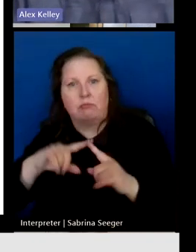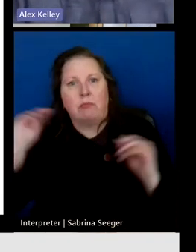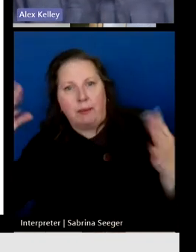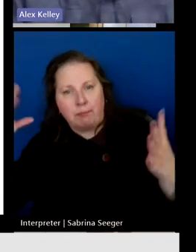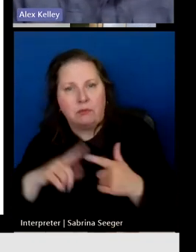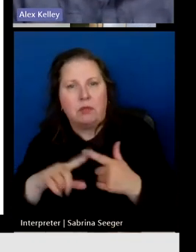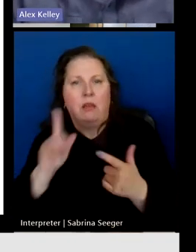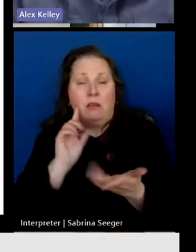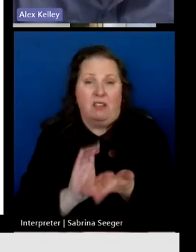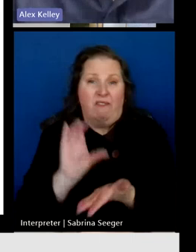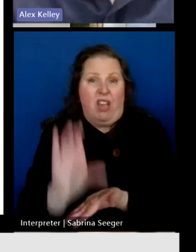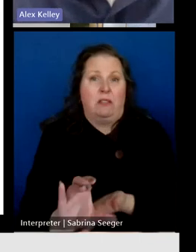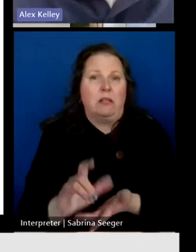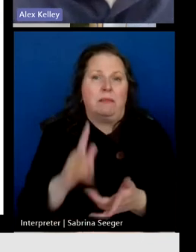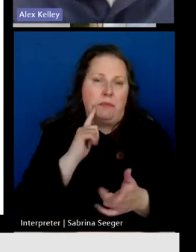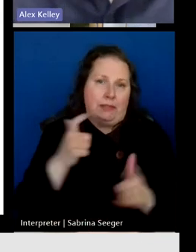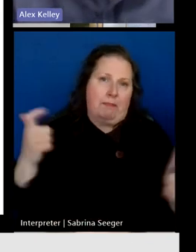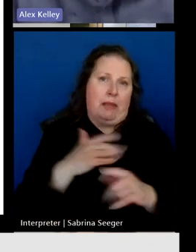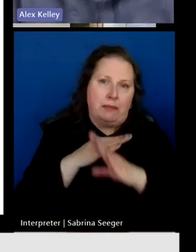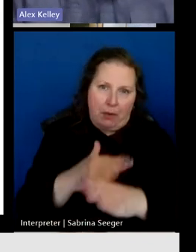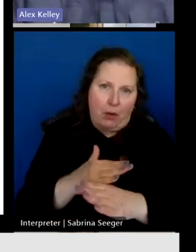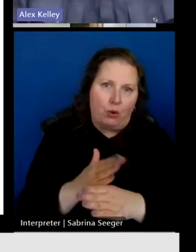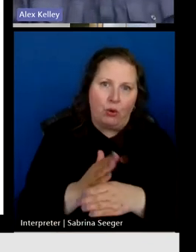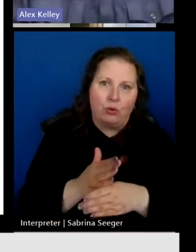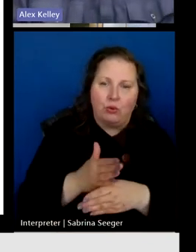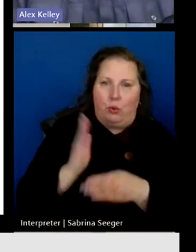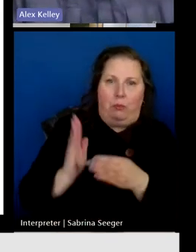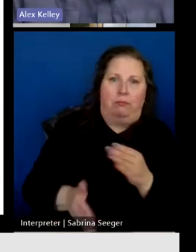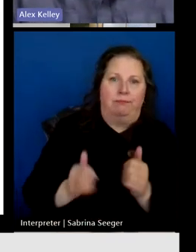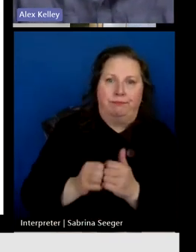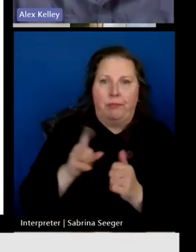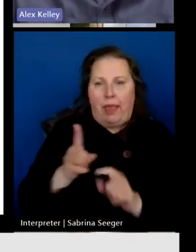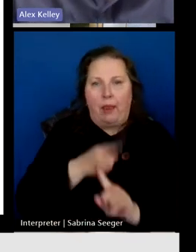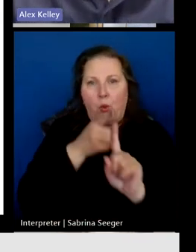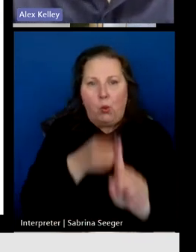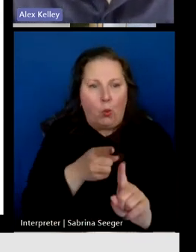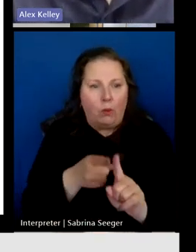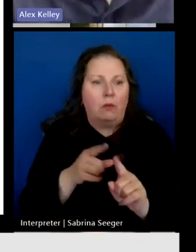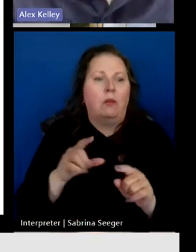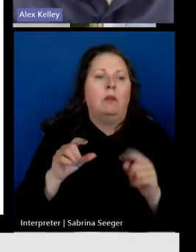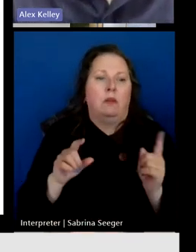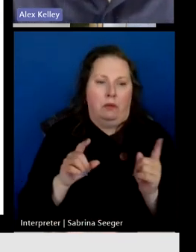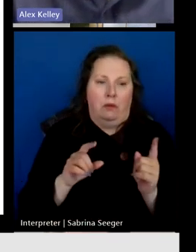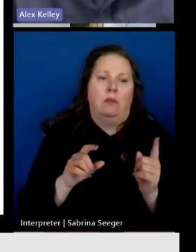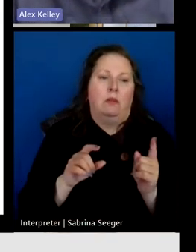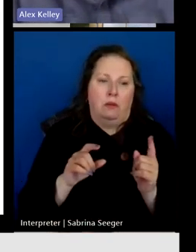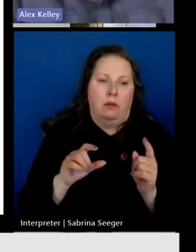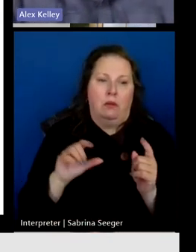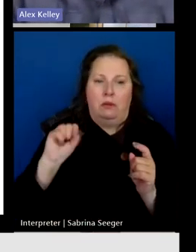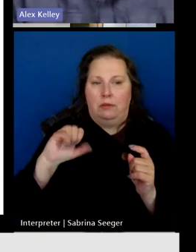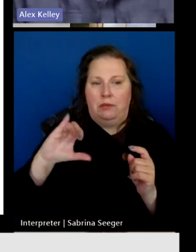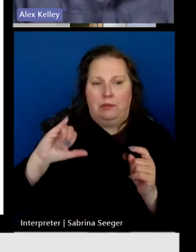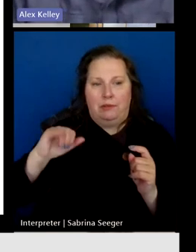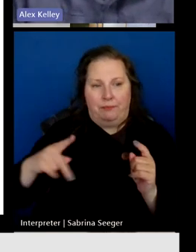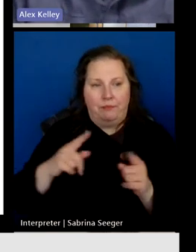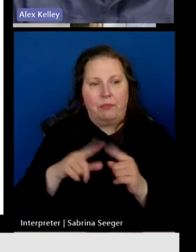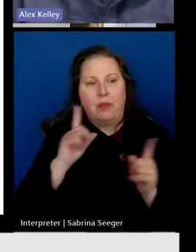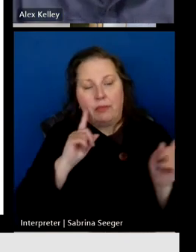some of the primary barriers to completing their goals. For example, the goals in statewide communication interoperability plan.